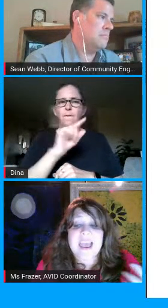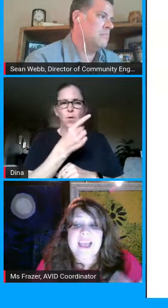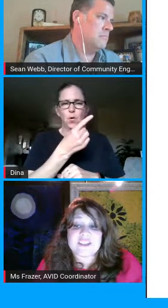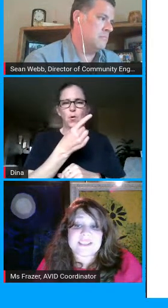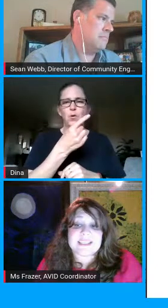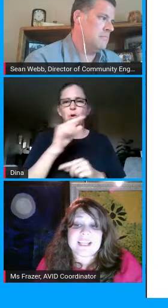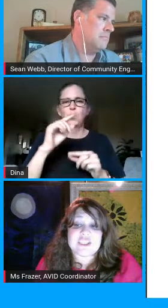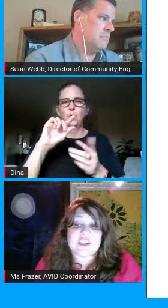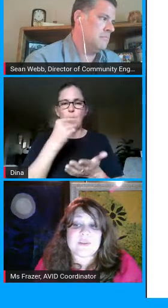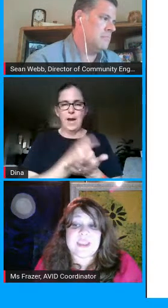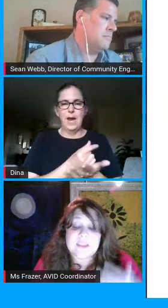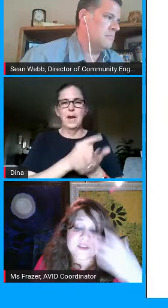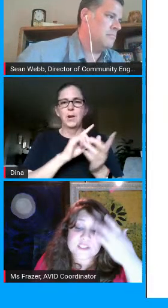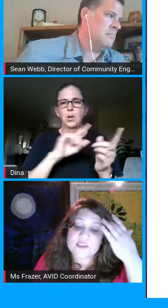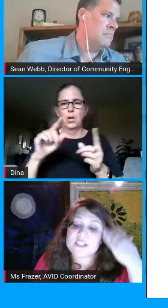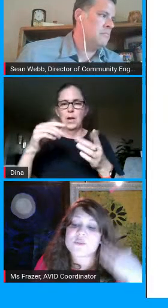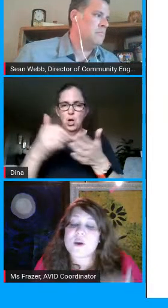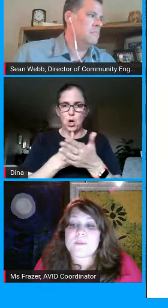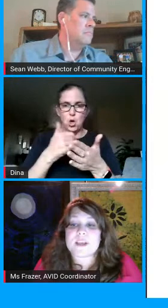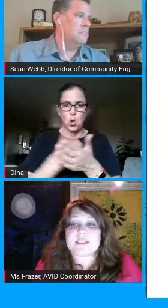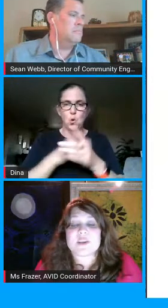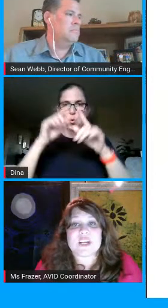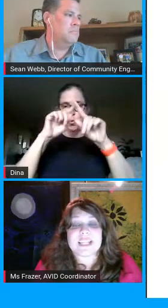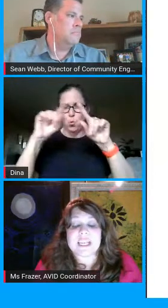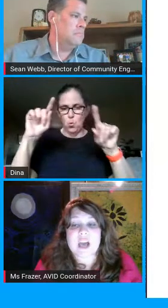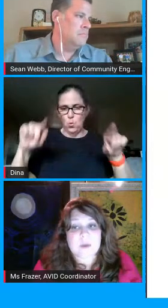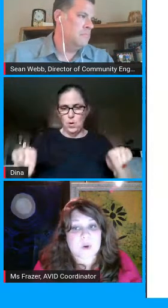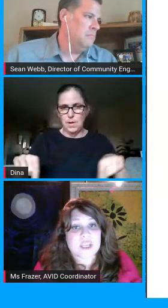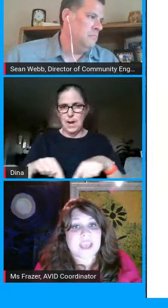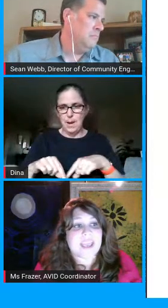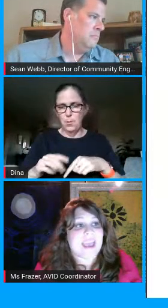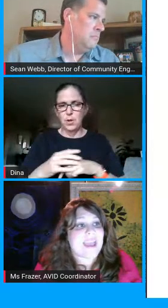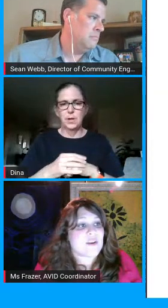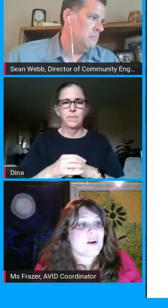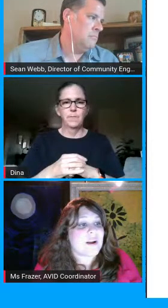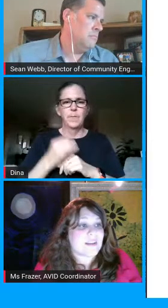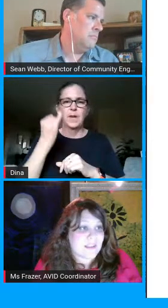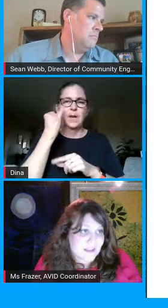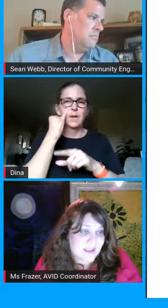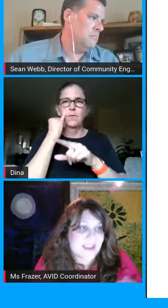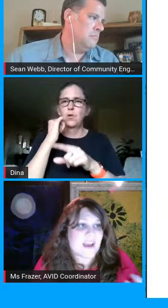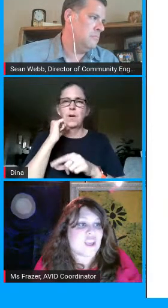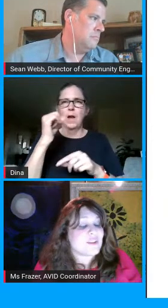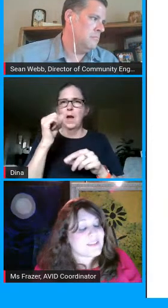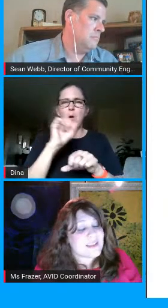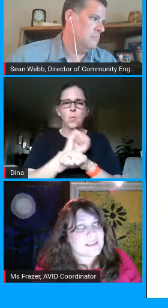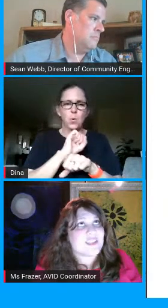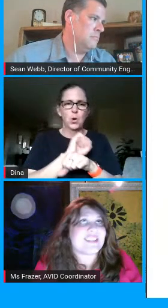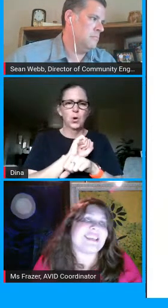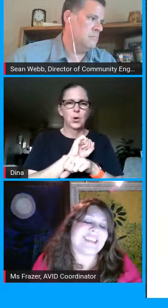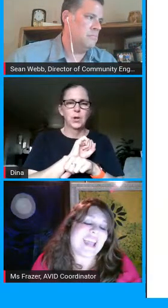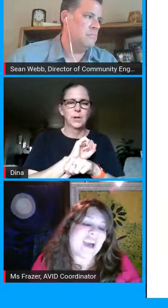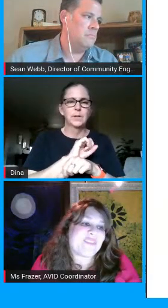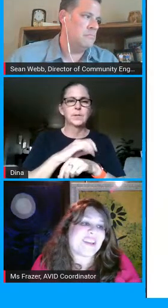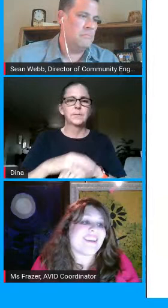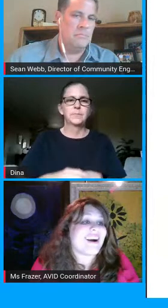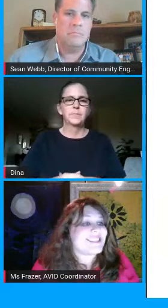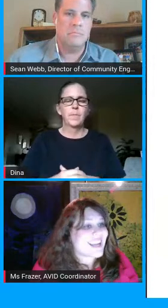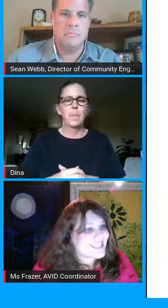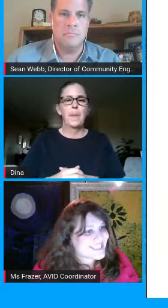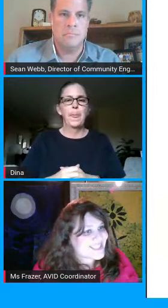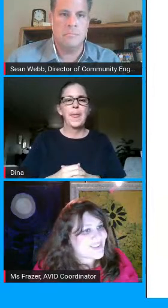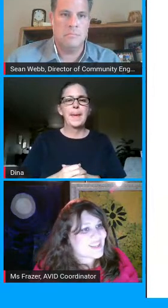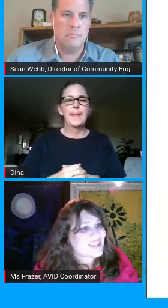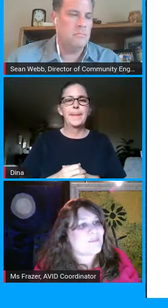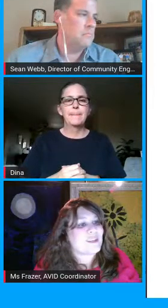and just to let you know that if your student's chromebook is currently not working and or the student does not have one